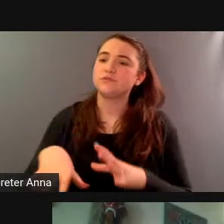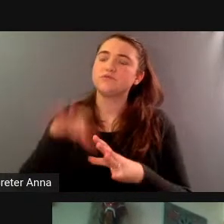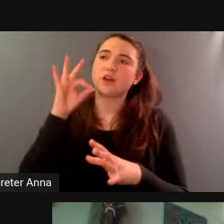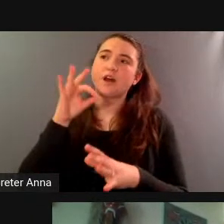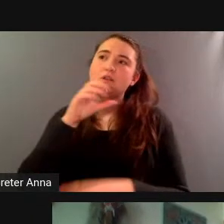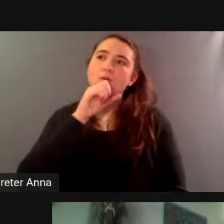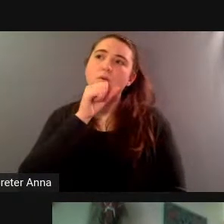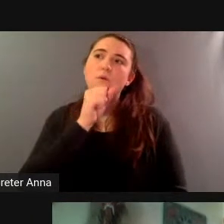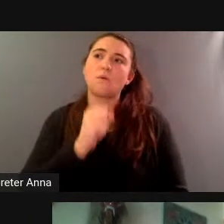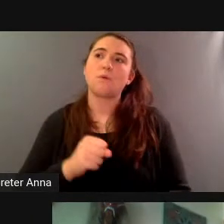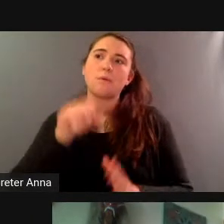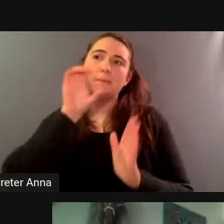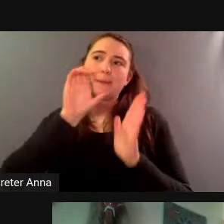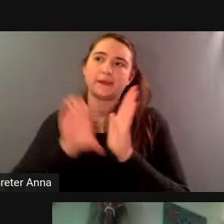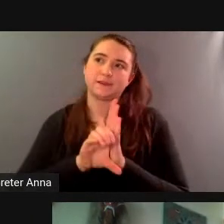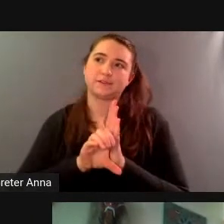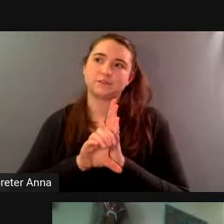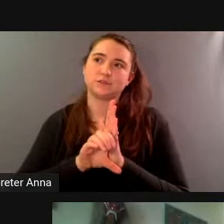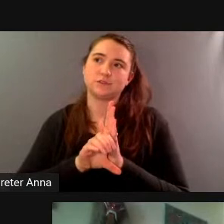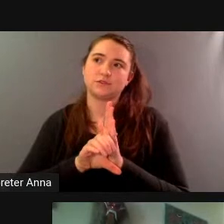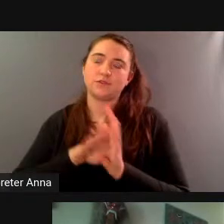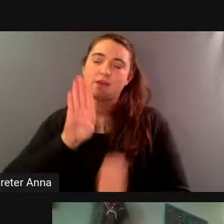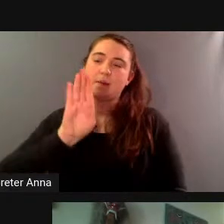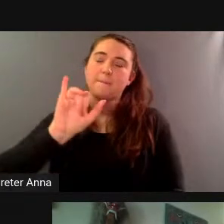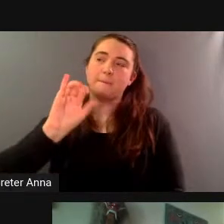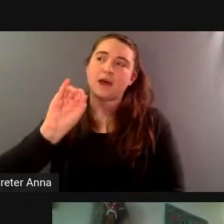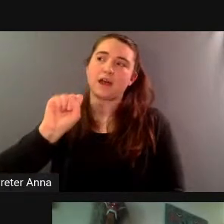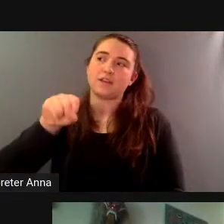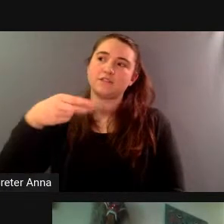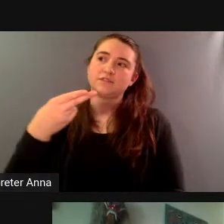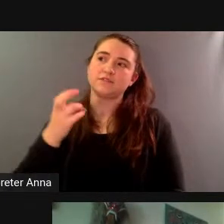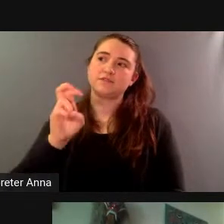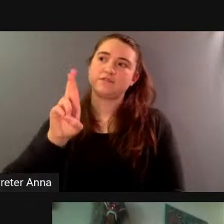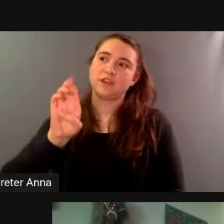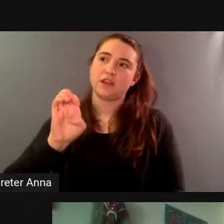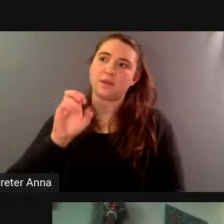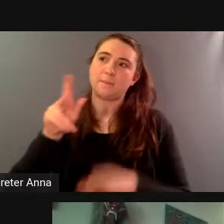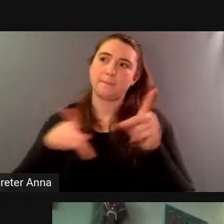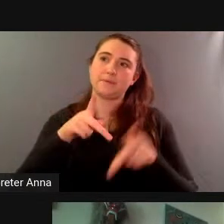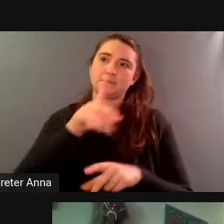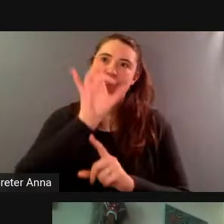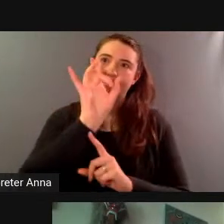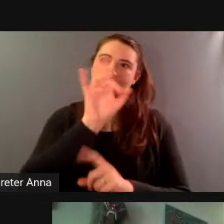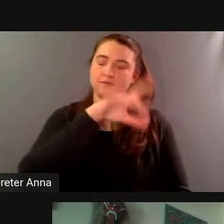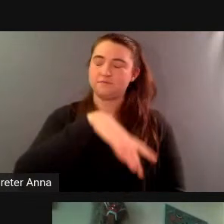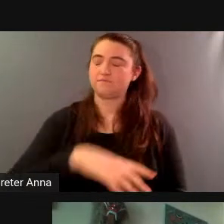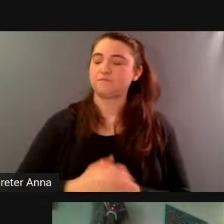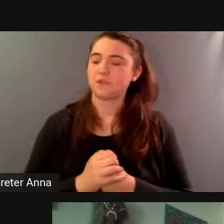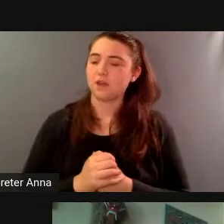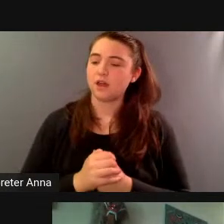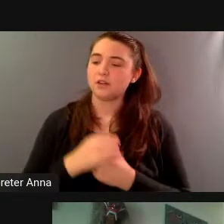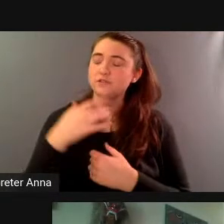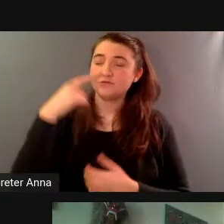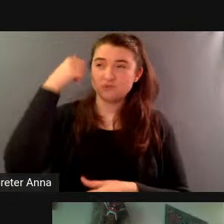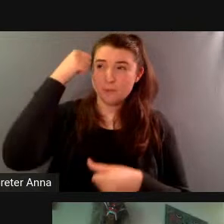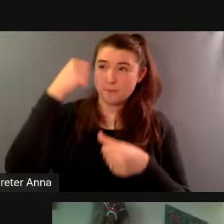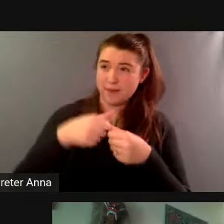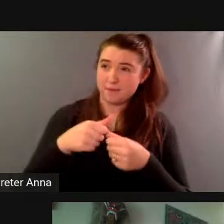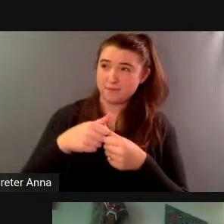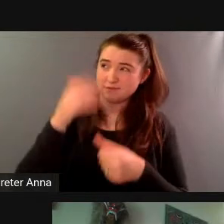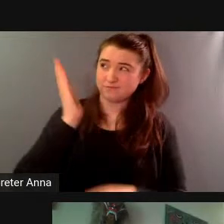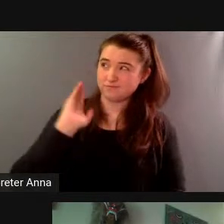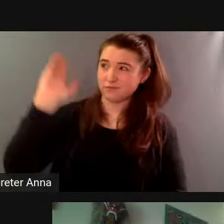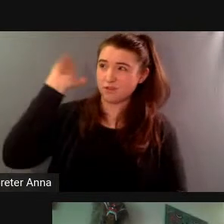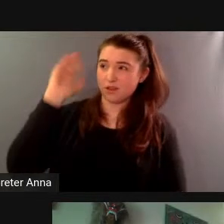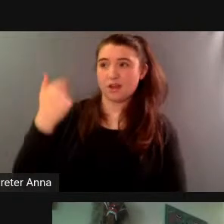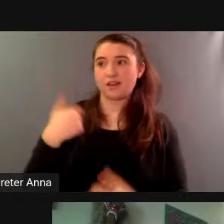triggered this did you have much of a memory about the the biosphere uh too because i have to admit i mean i was a child